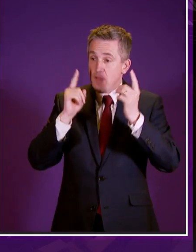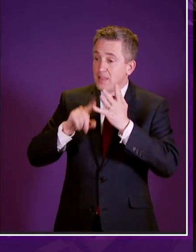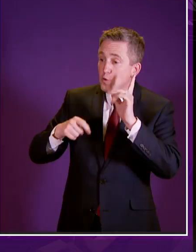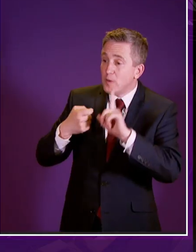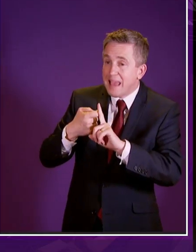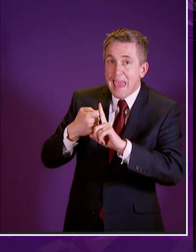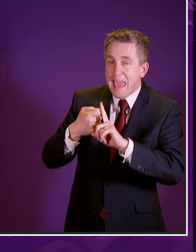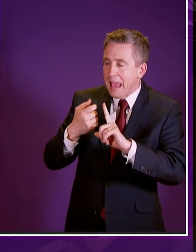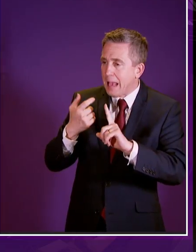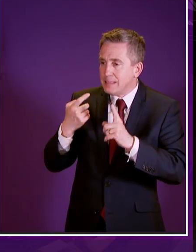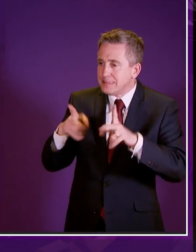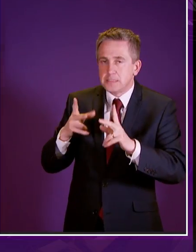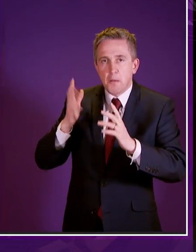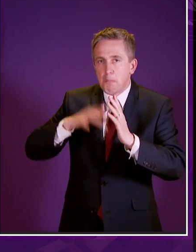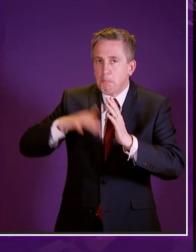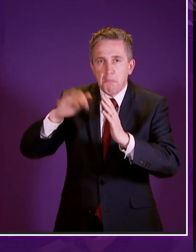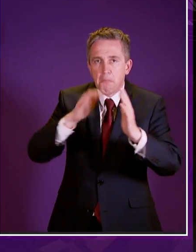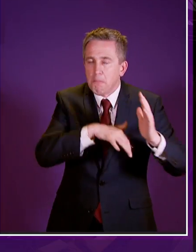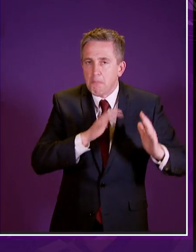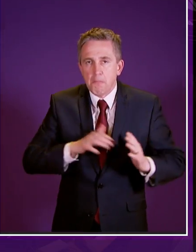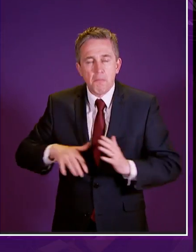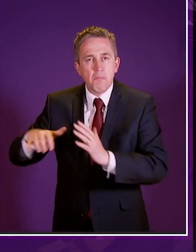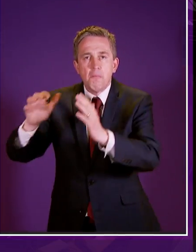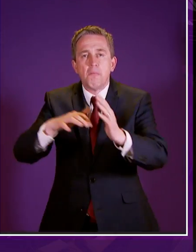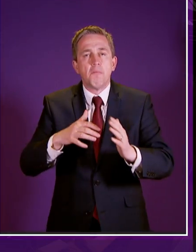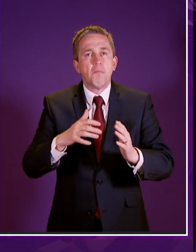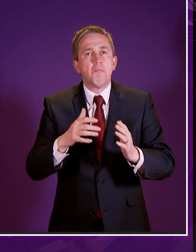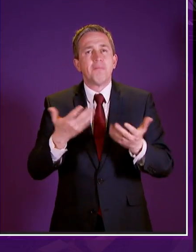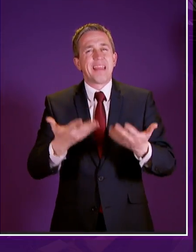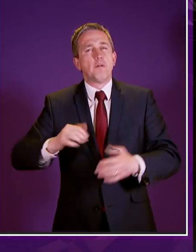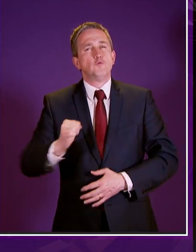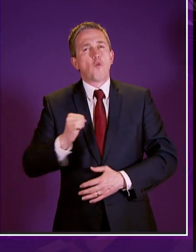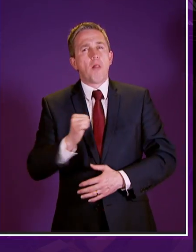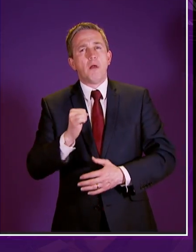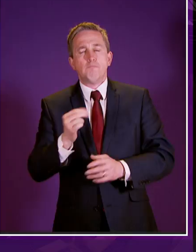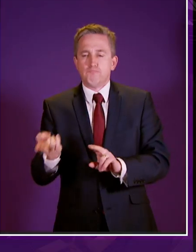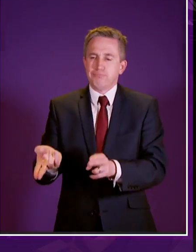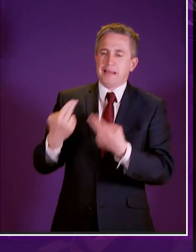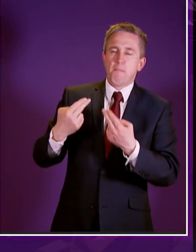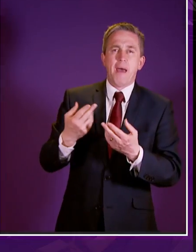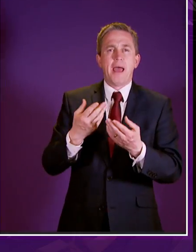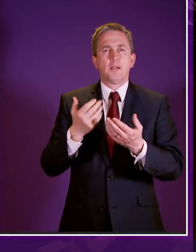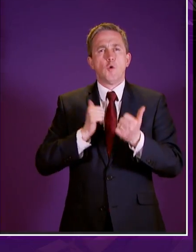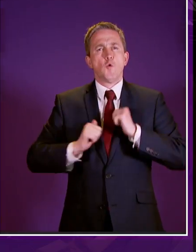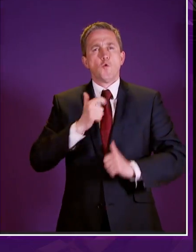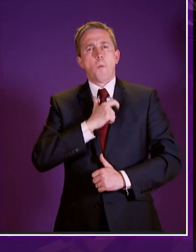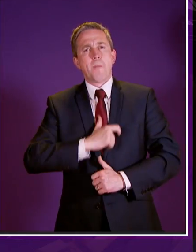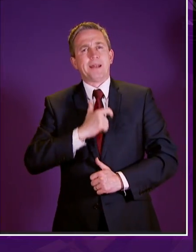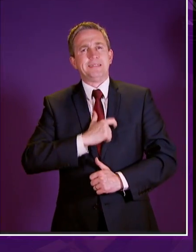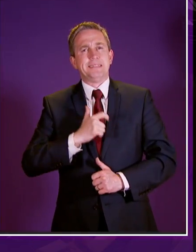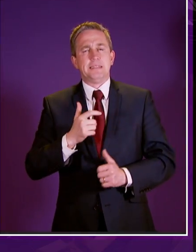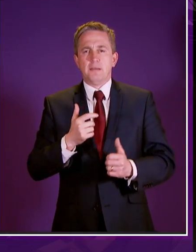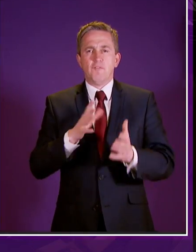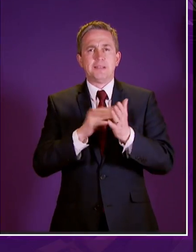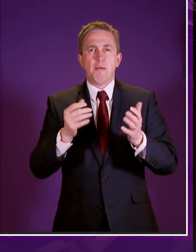humanity in in systems in in the rest of the uk and i think we are restoring some of that humanity today whether that's in the way we conduct